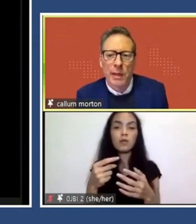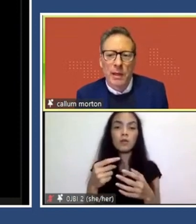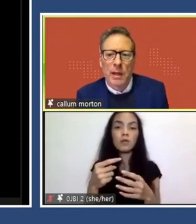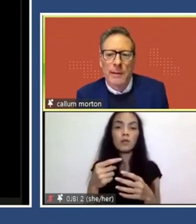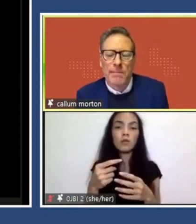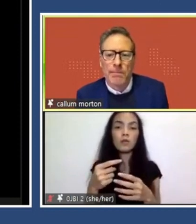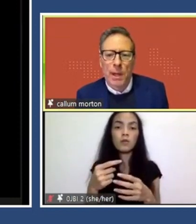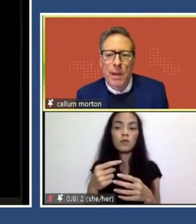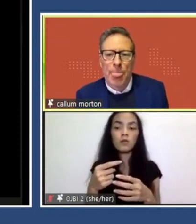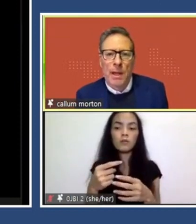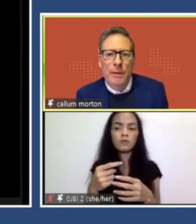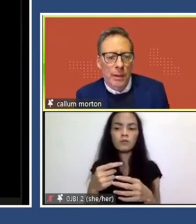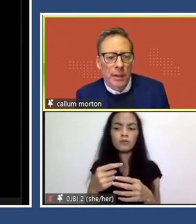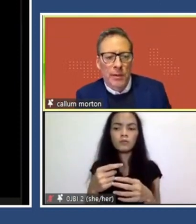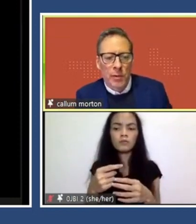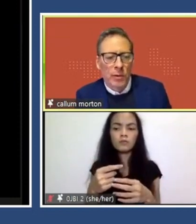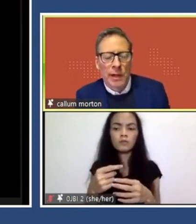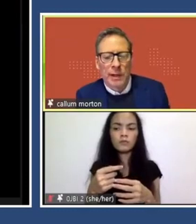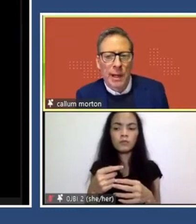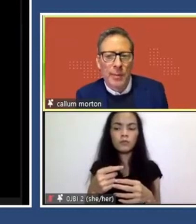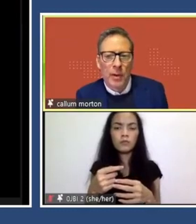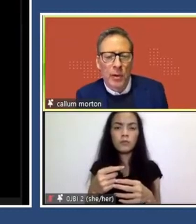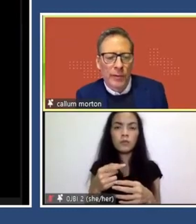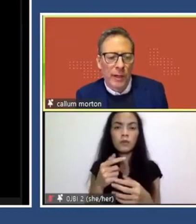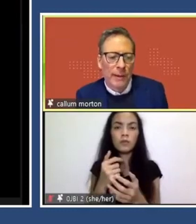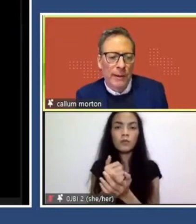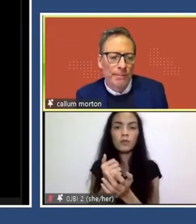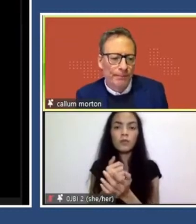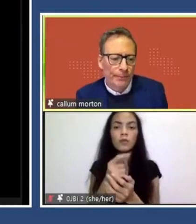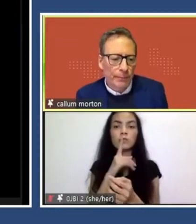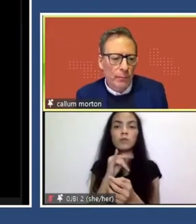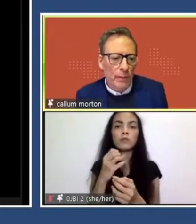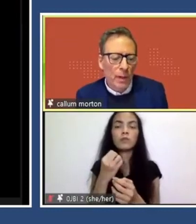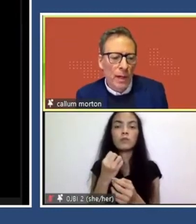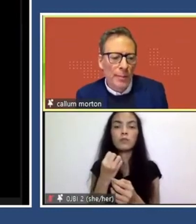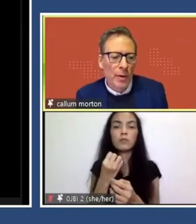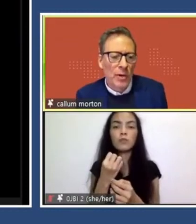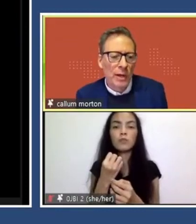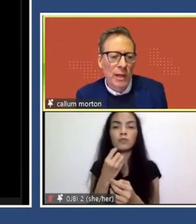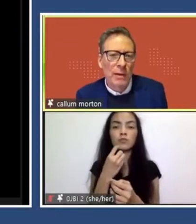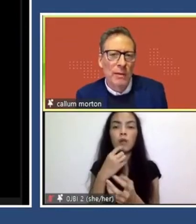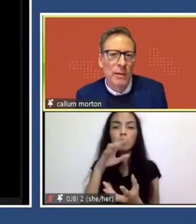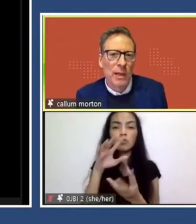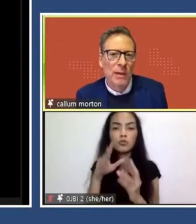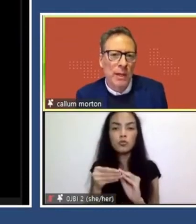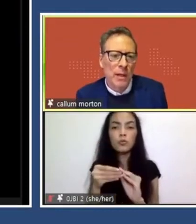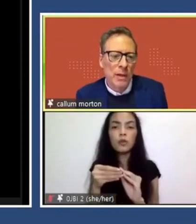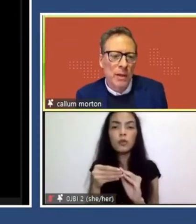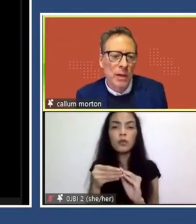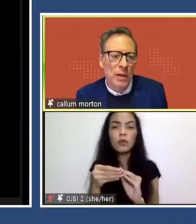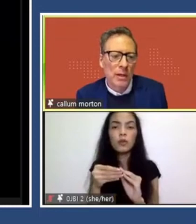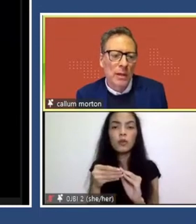the Asian Bank. And it's rolled out a number of projects in